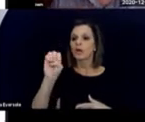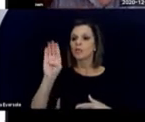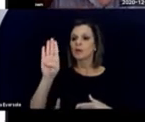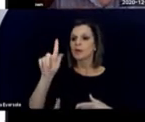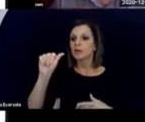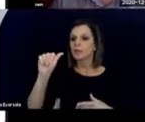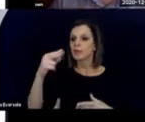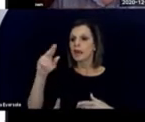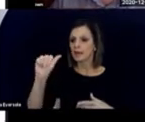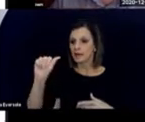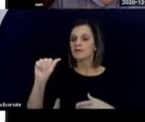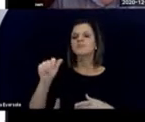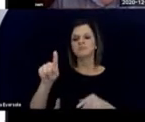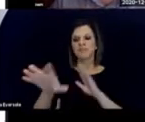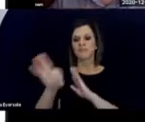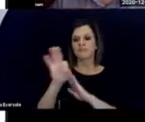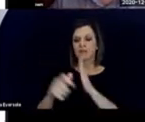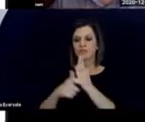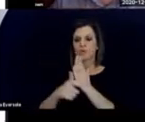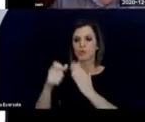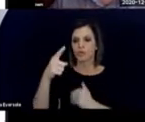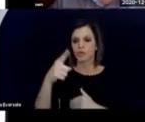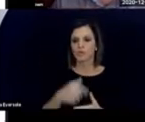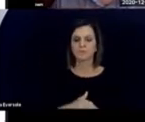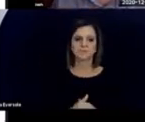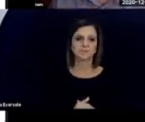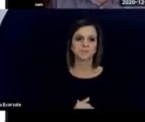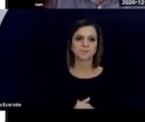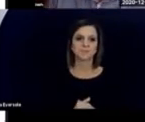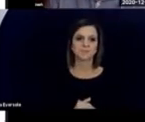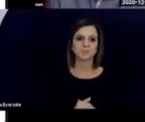on Robby's article, you will find the article.